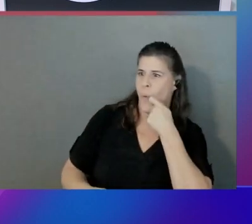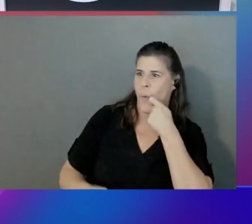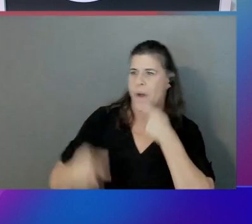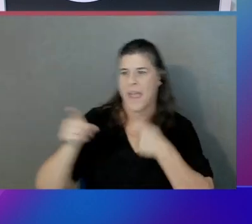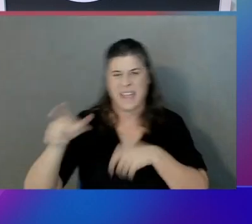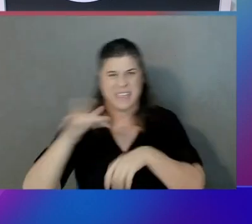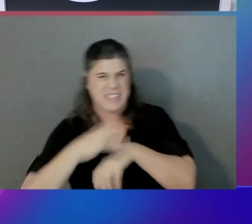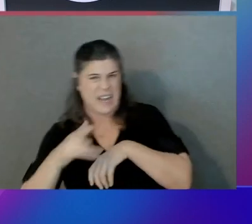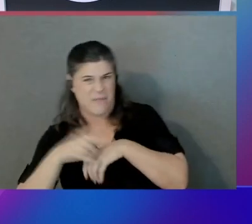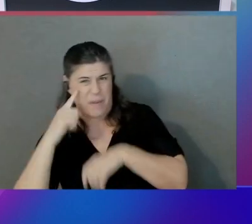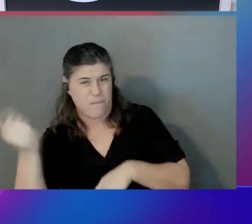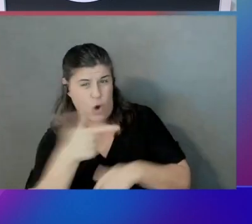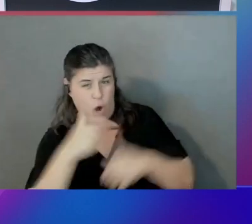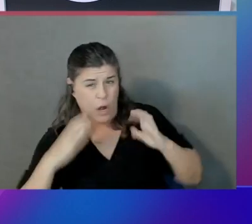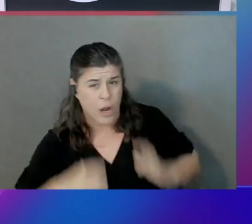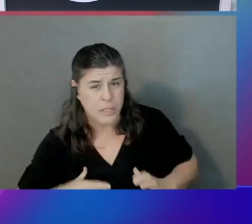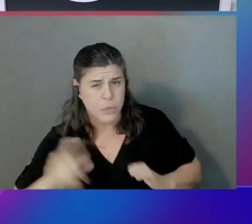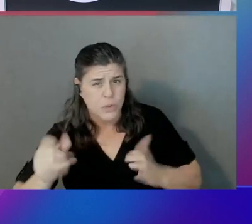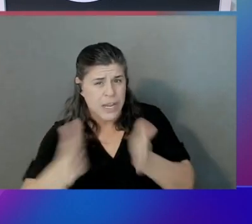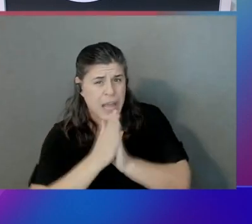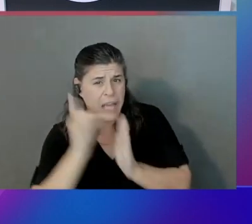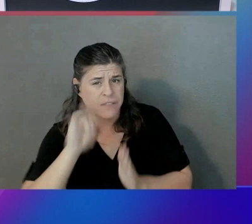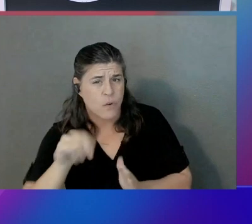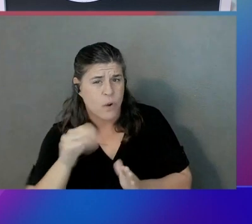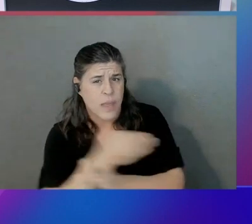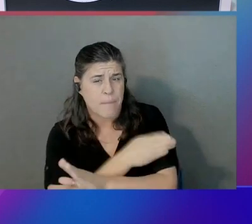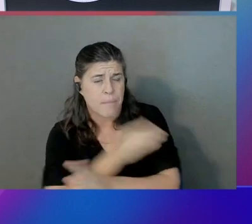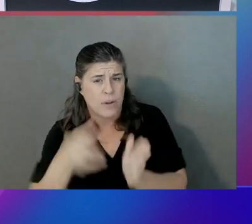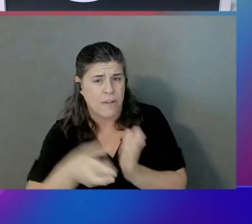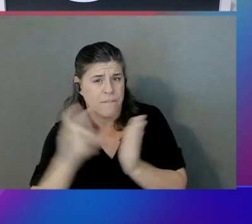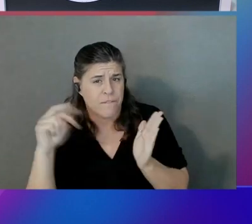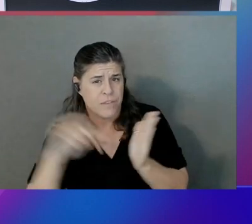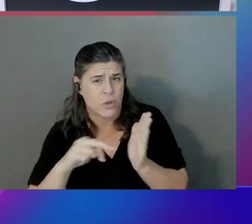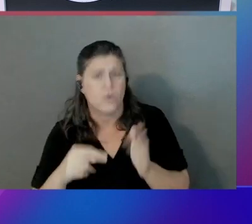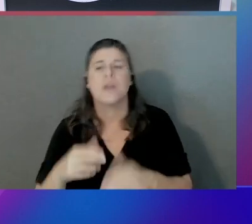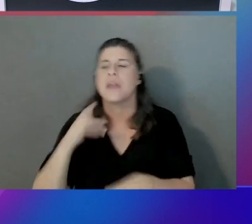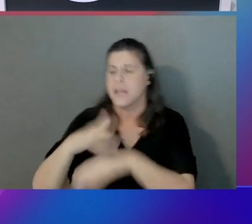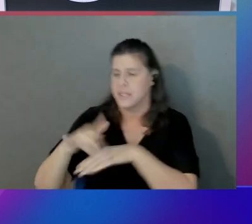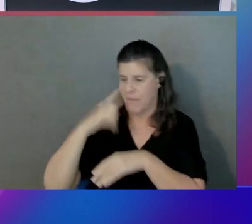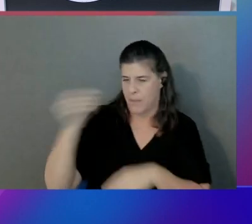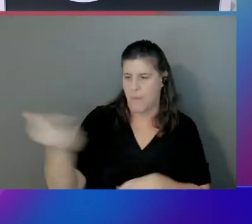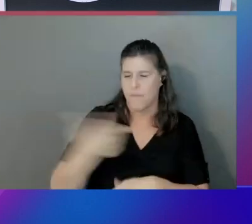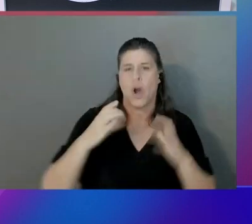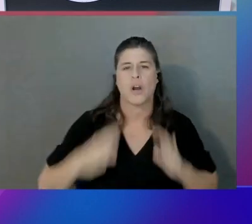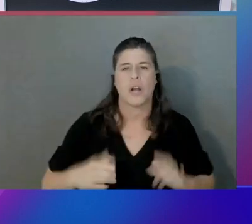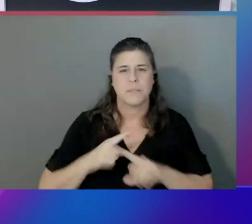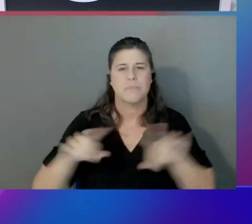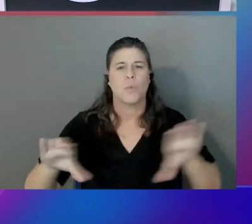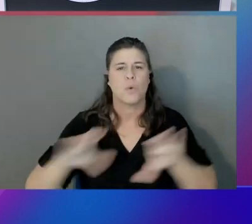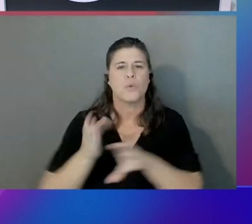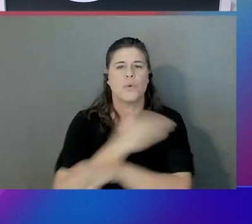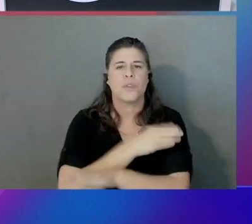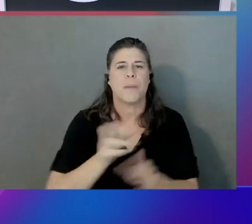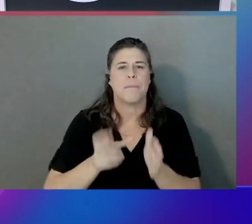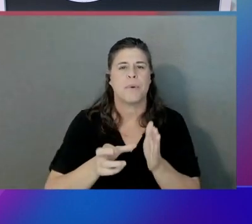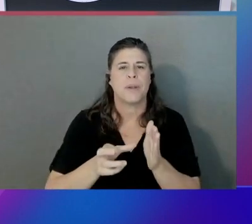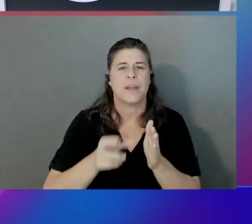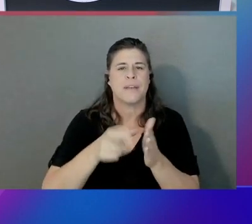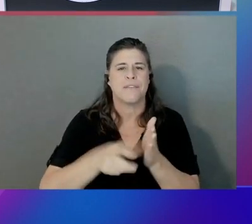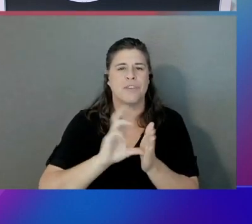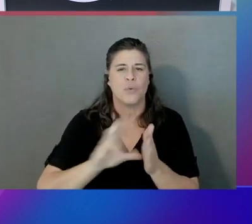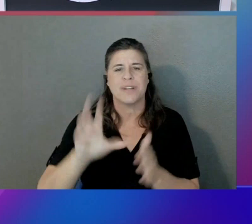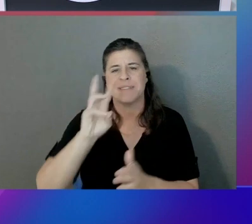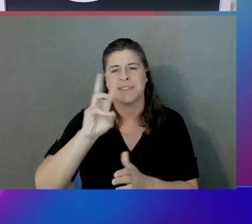customers or they need to ask for the preview? So it is available for all customers, but we are doing the preview only in six regions. Okay. So